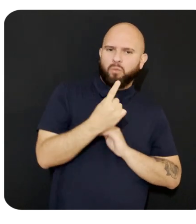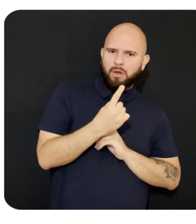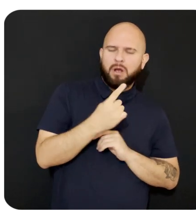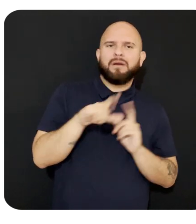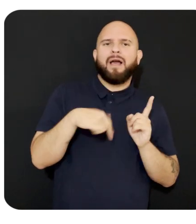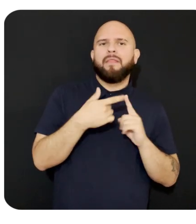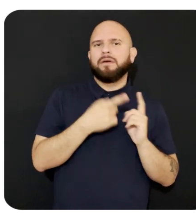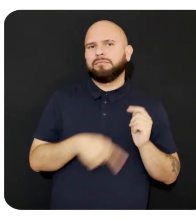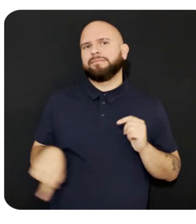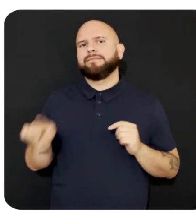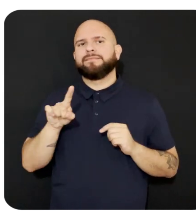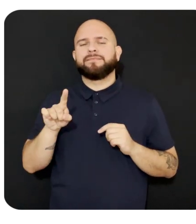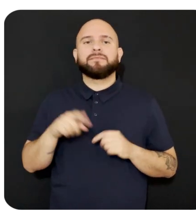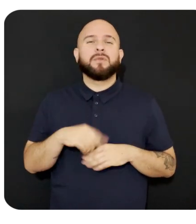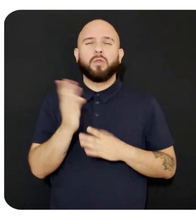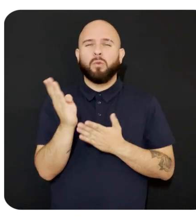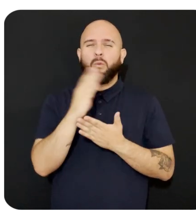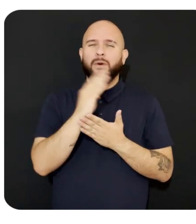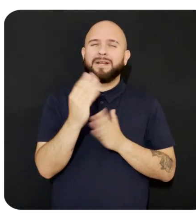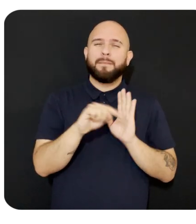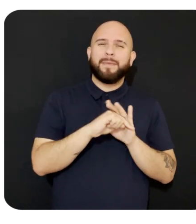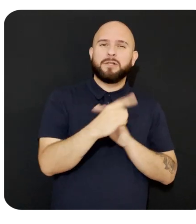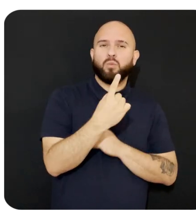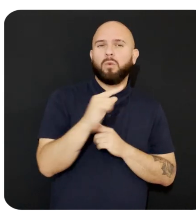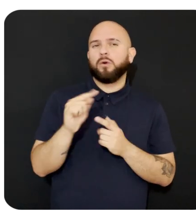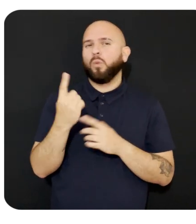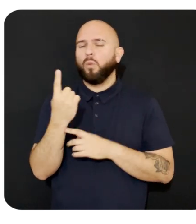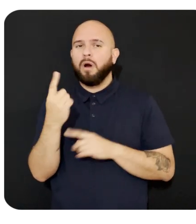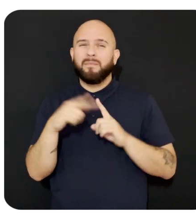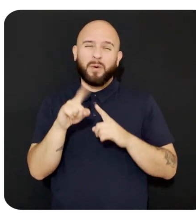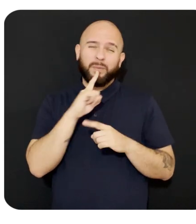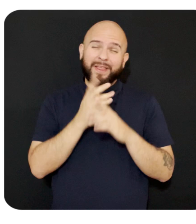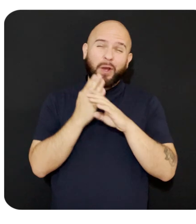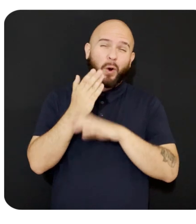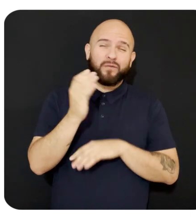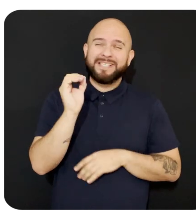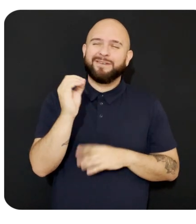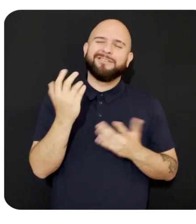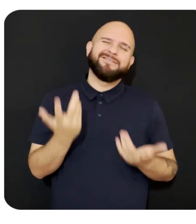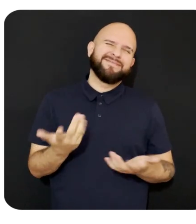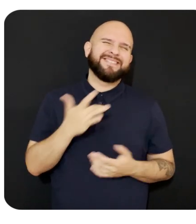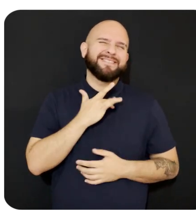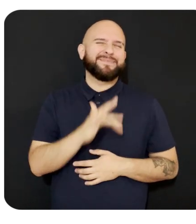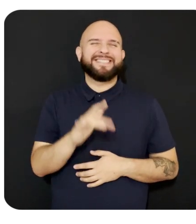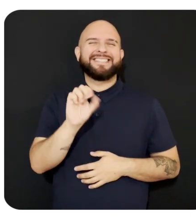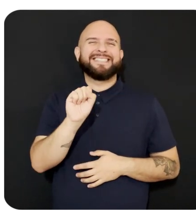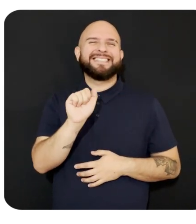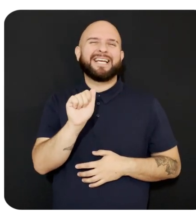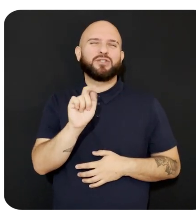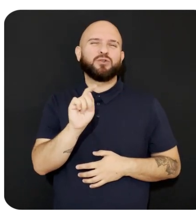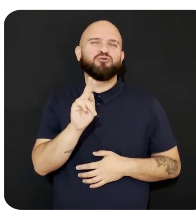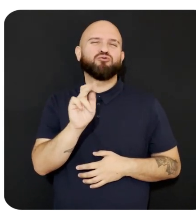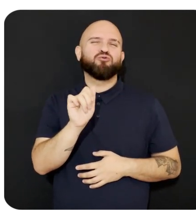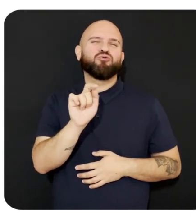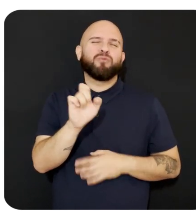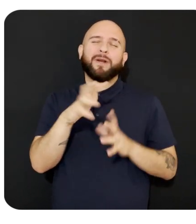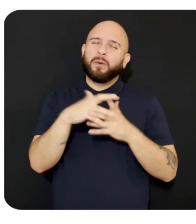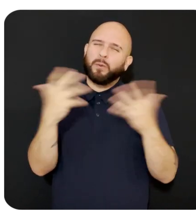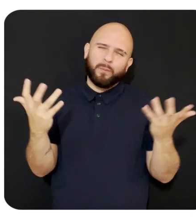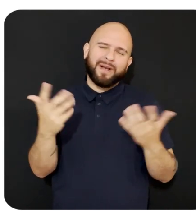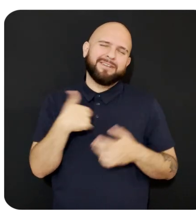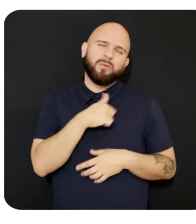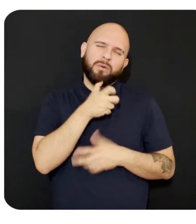The range is minus 1 to 1, but anything above 0 oversaturates the scene, which is an effect we really don't want in this particular scene.